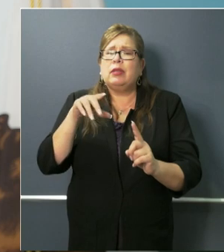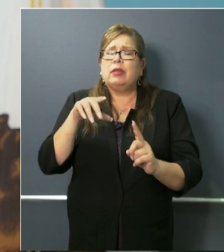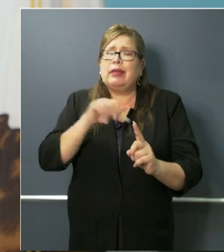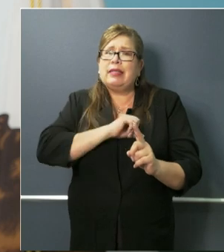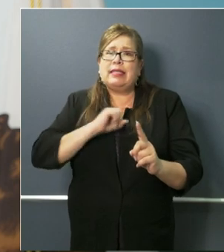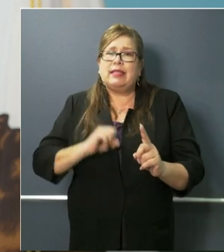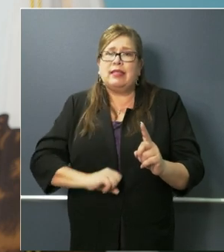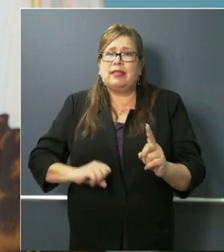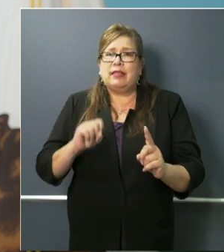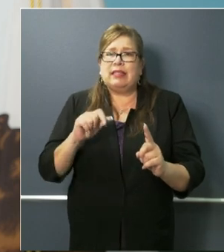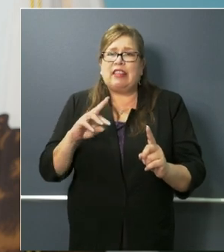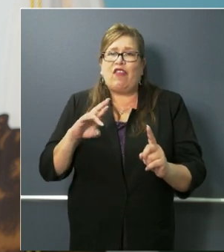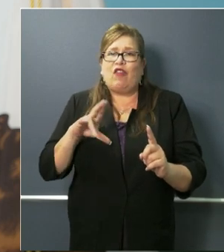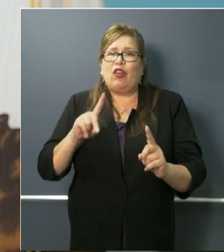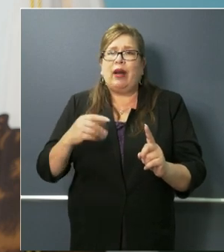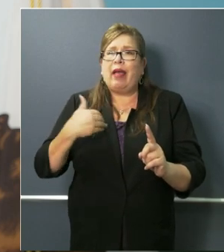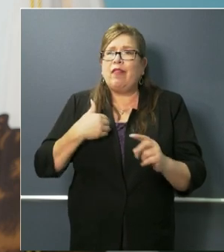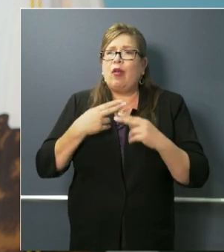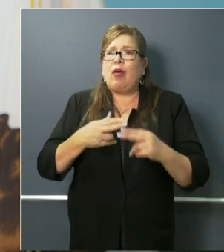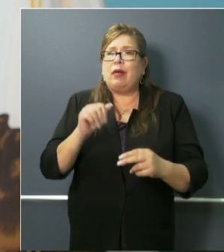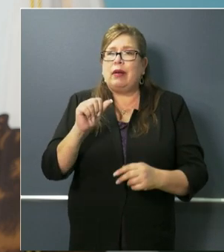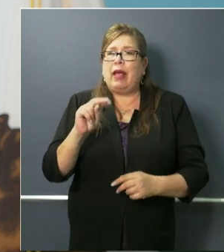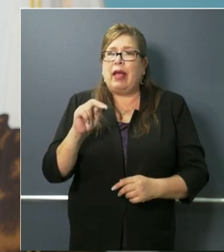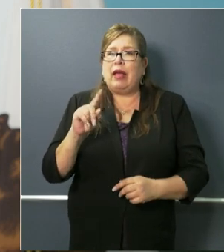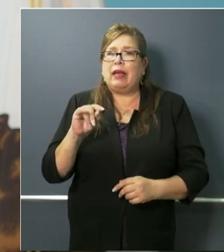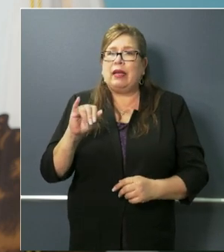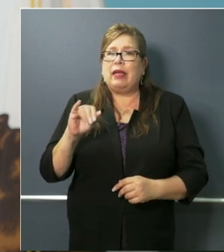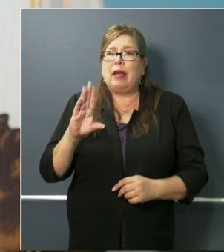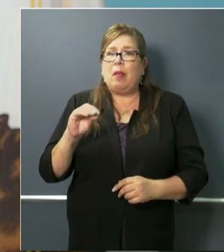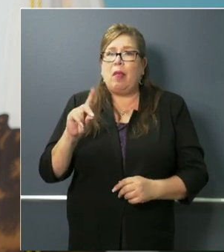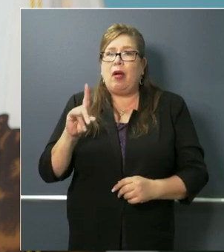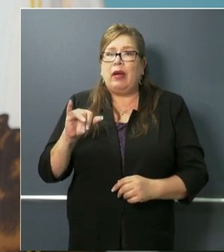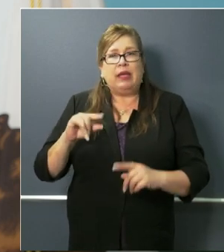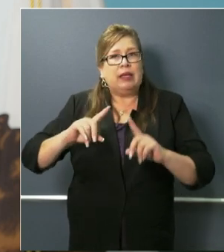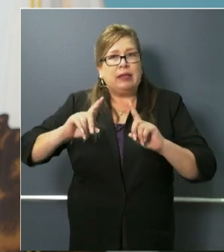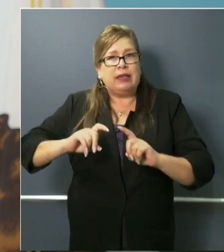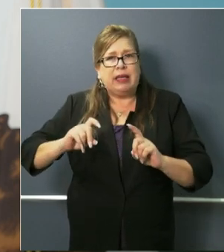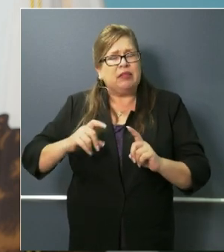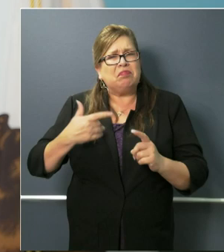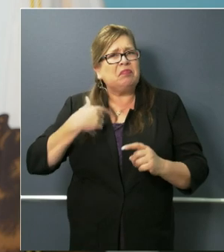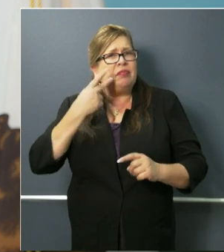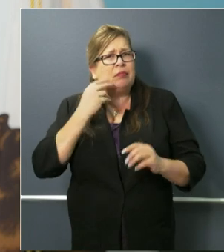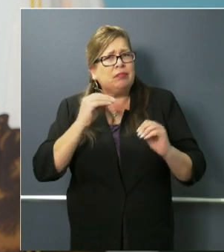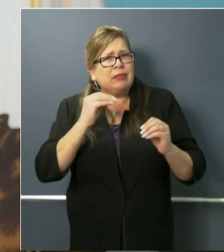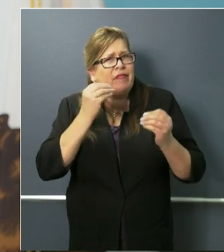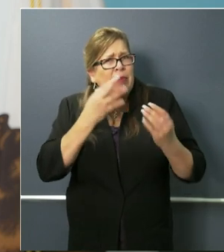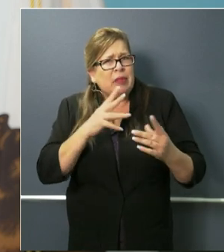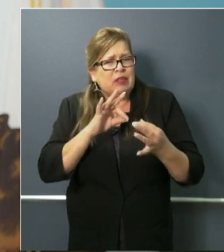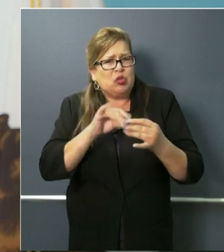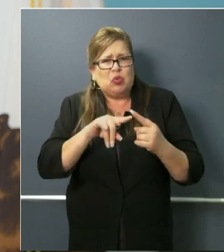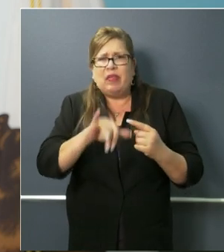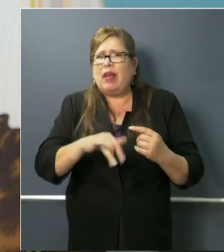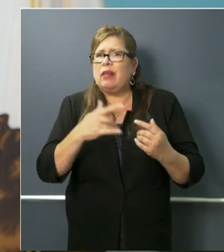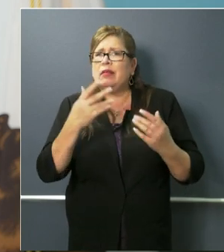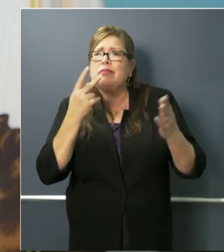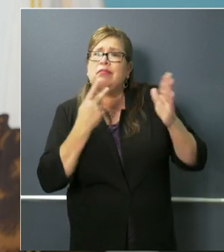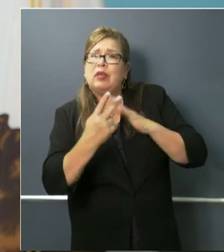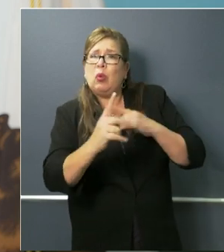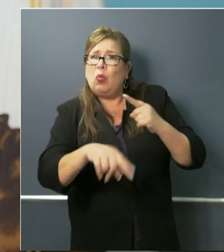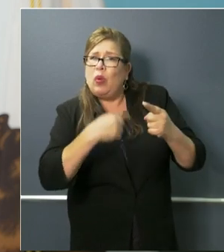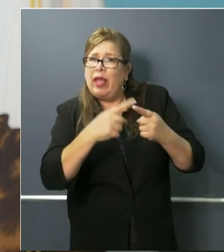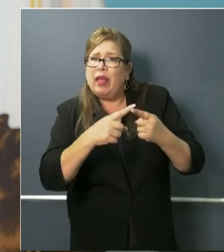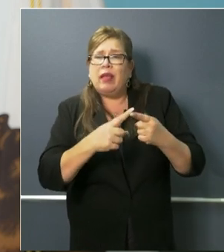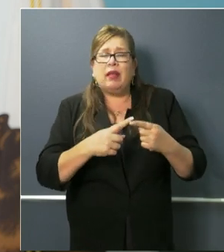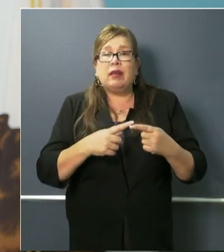has it what's the timeline for rolling out these antibody tests uh at what scale um how do you